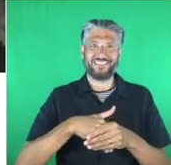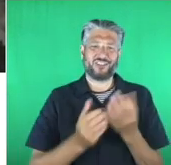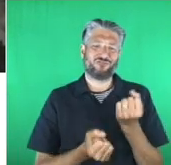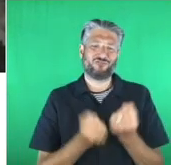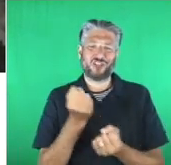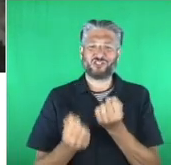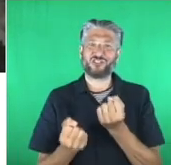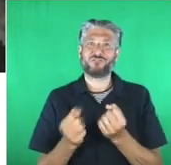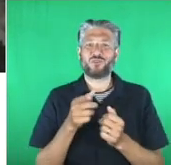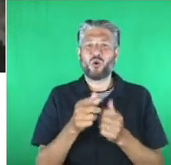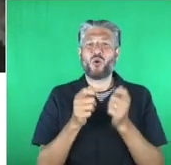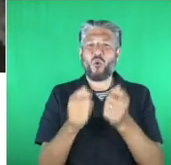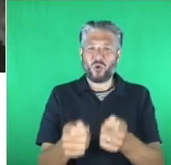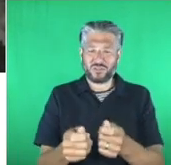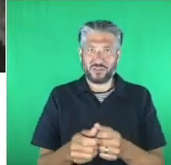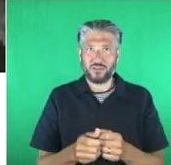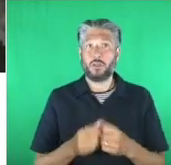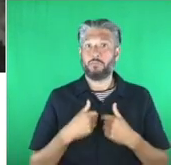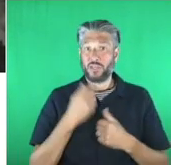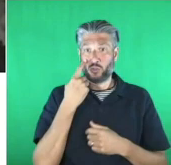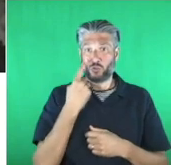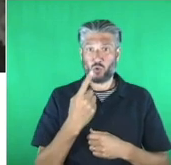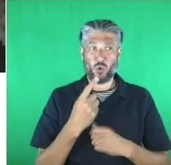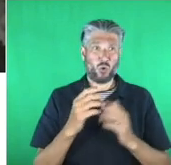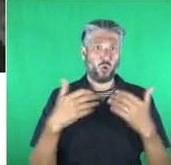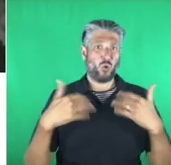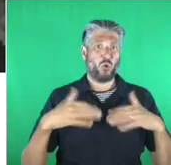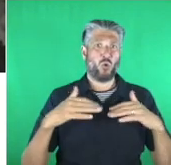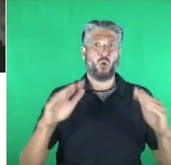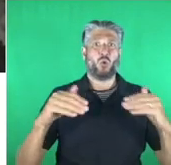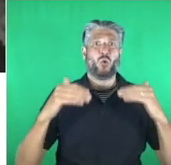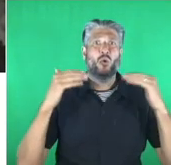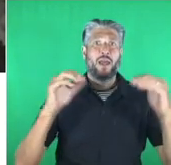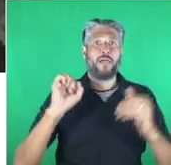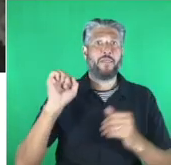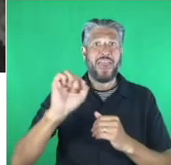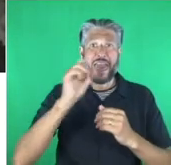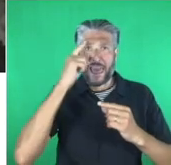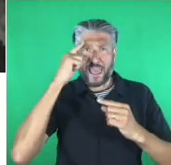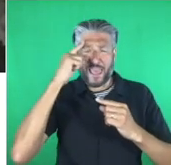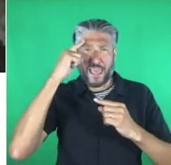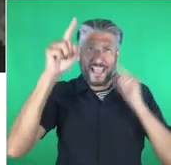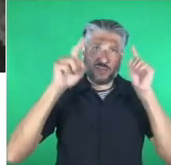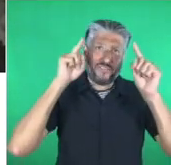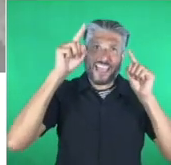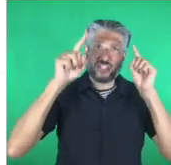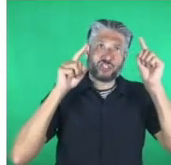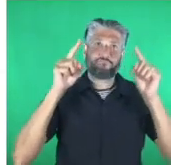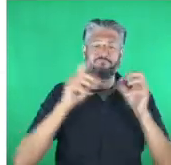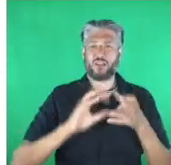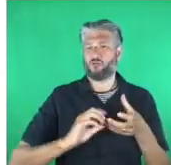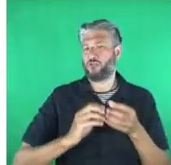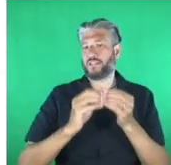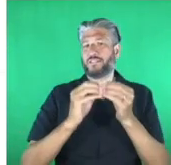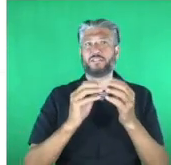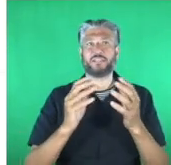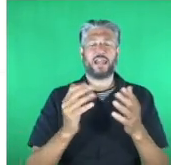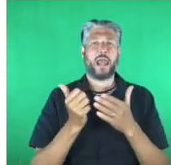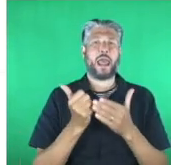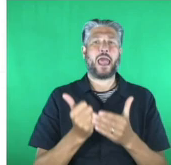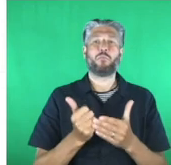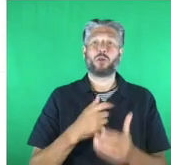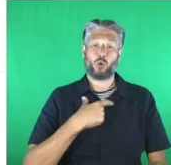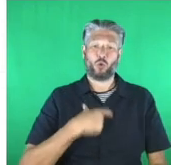highest level of innovation and creativity but more importantly how these entries were able to meet a simple human need and the